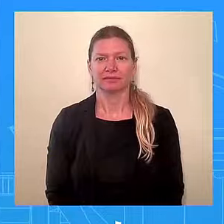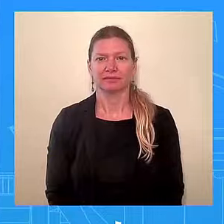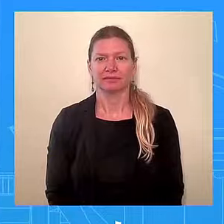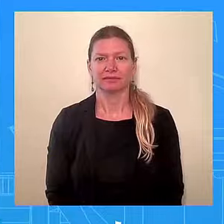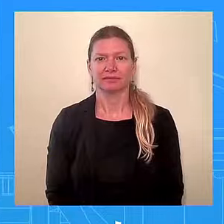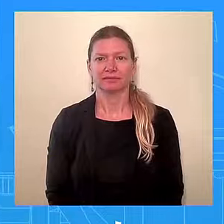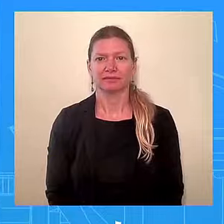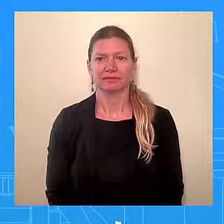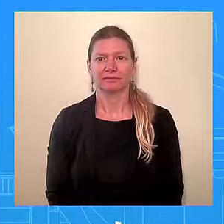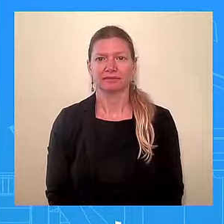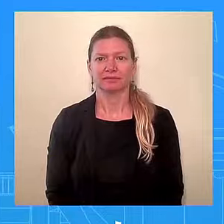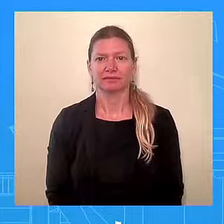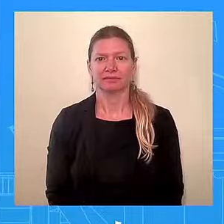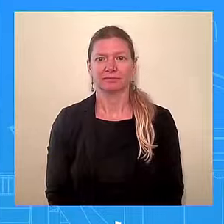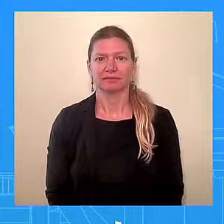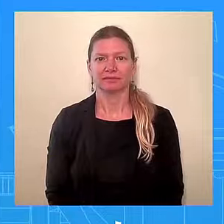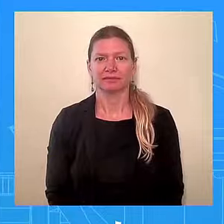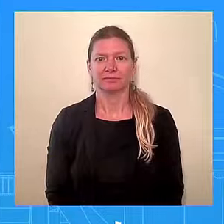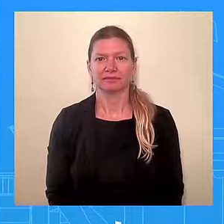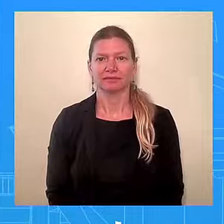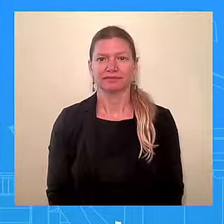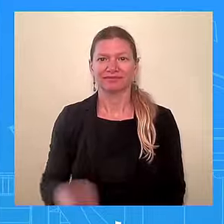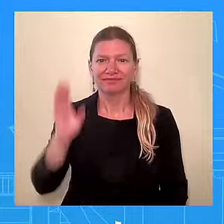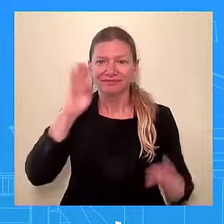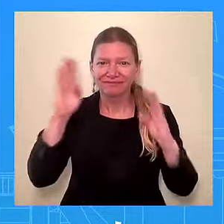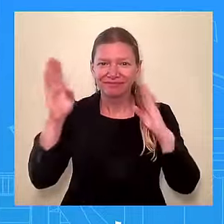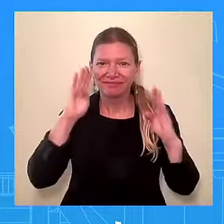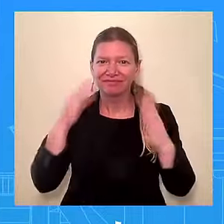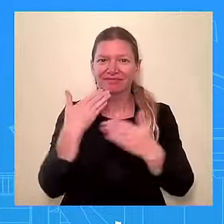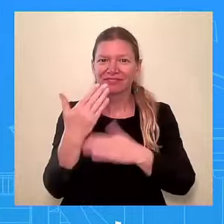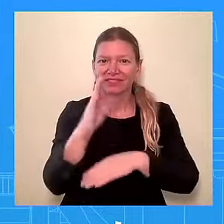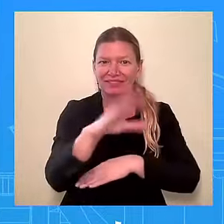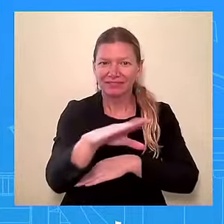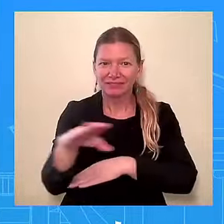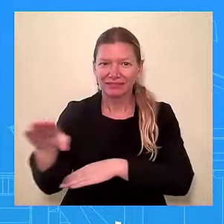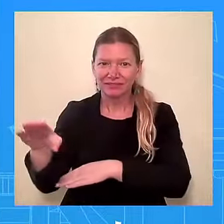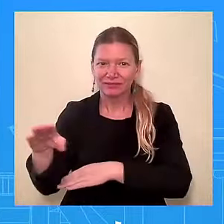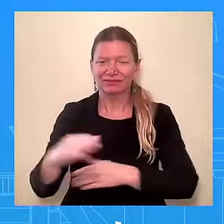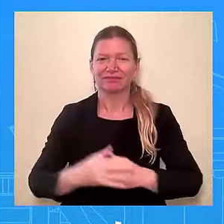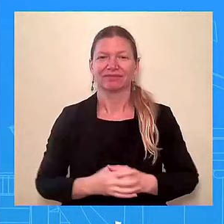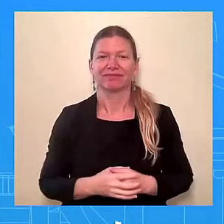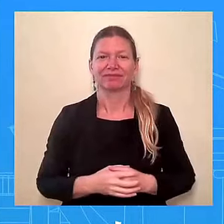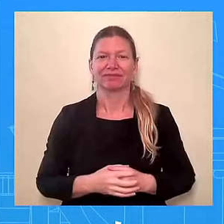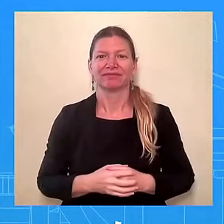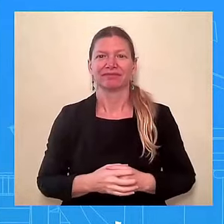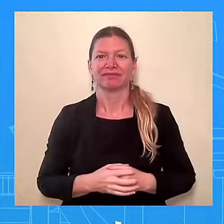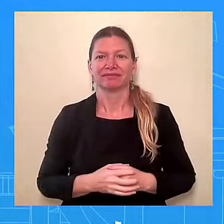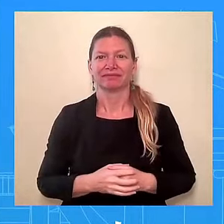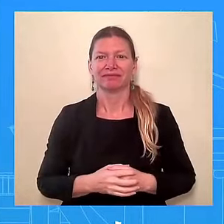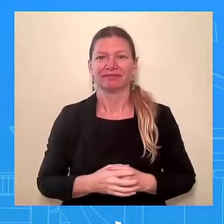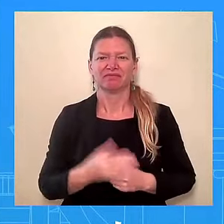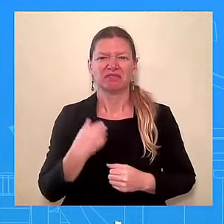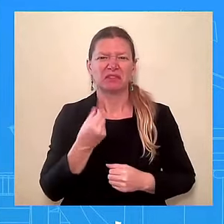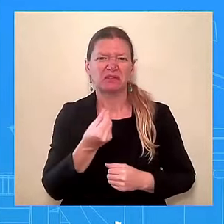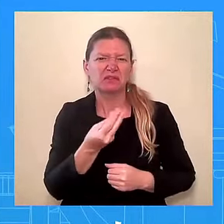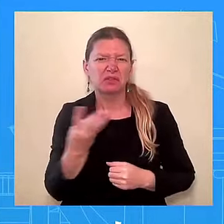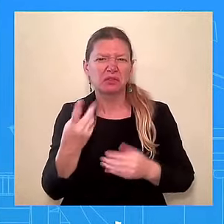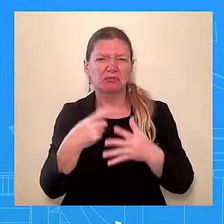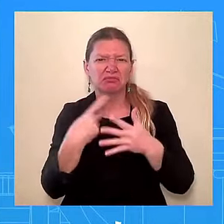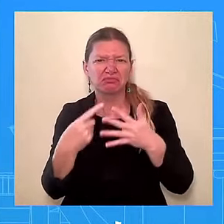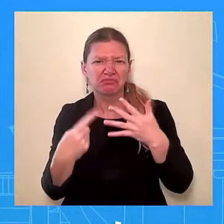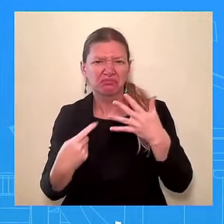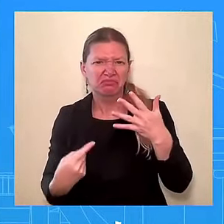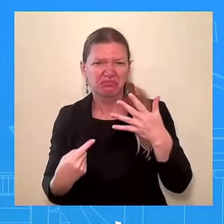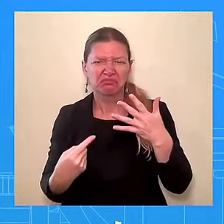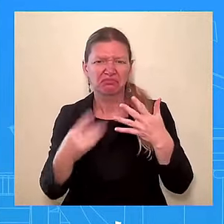Hi. Good afternoon, everybody. All right, I do have a couple things at the top. I'll get to it.